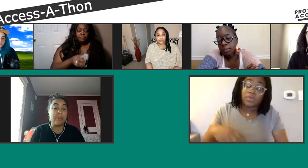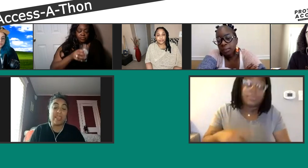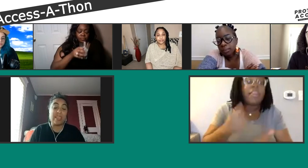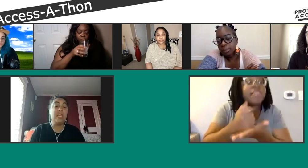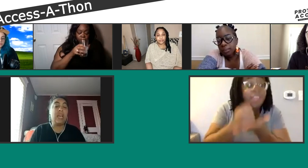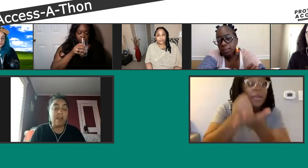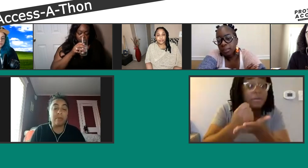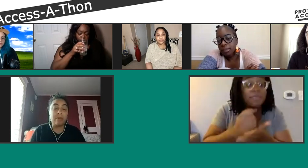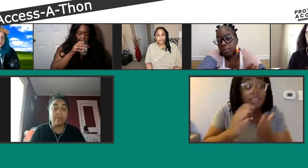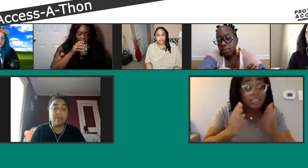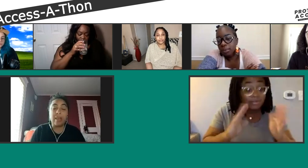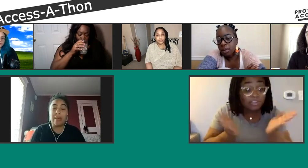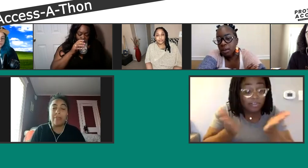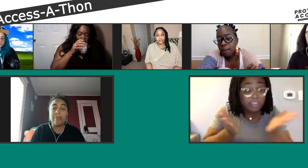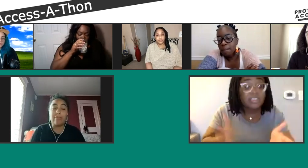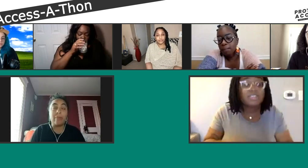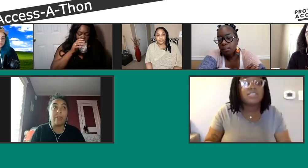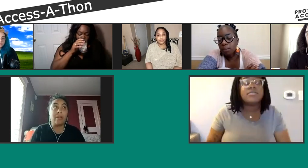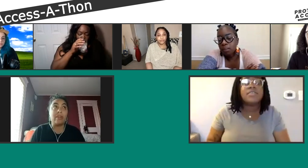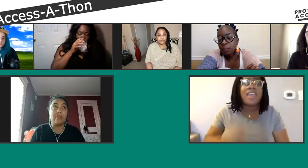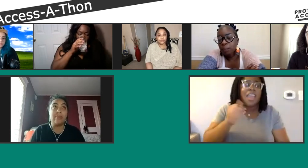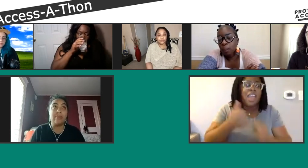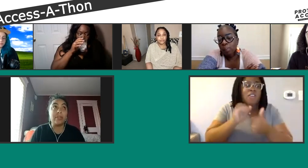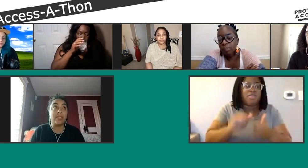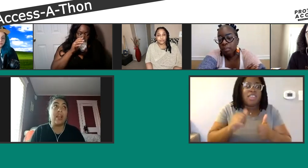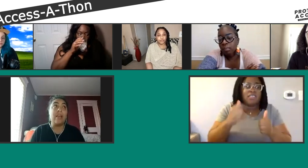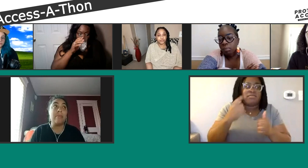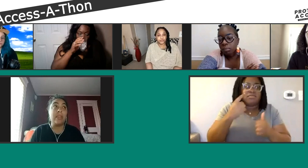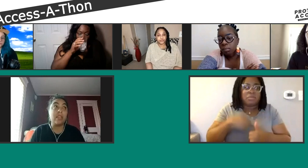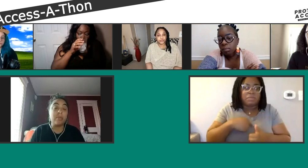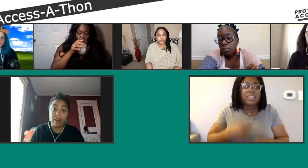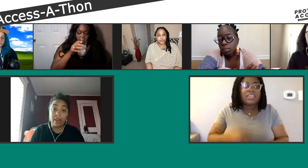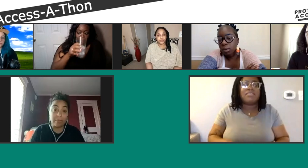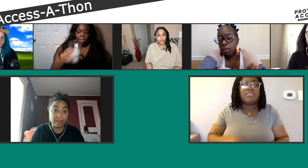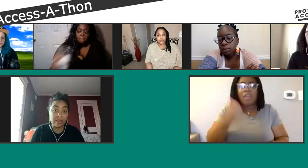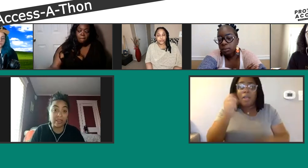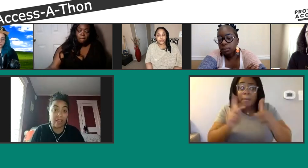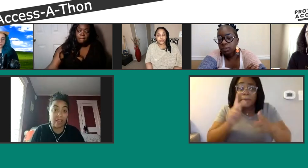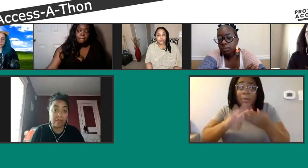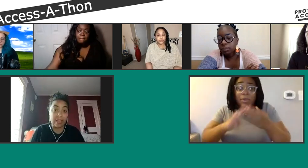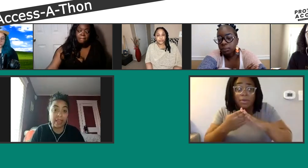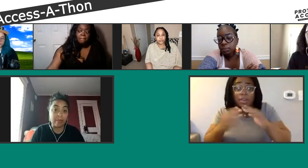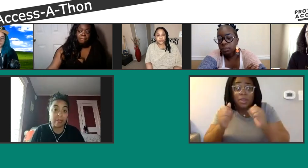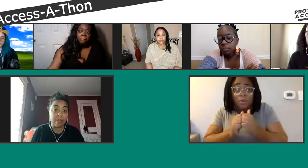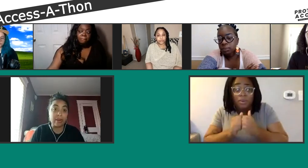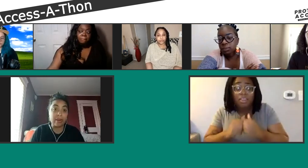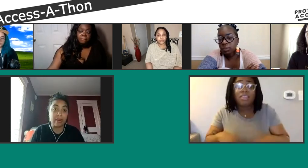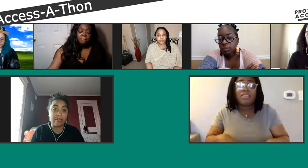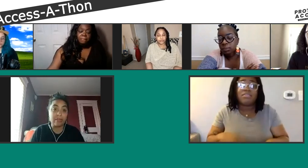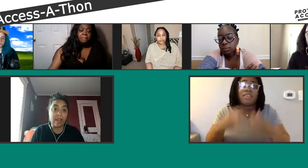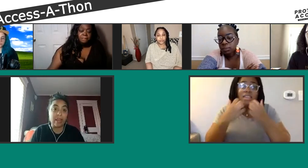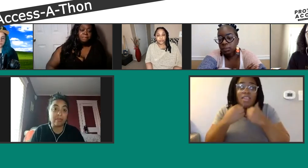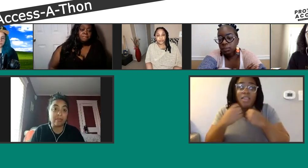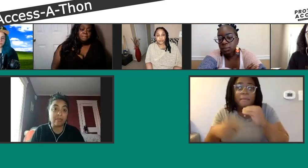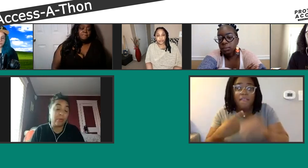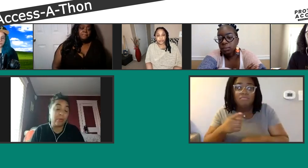from me, um, and for folks that I'm in community with, um, and care about and,